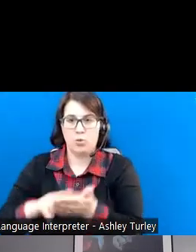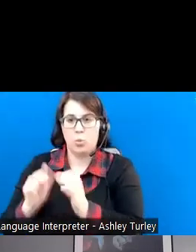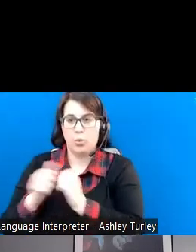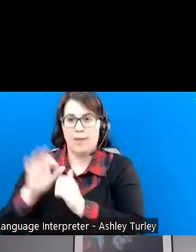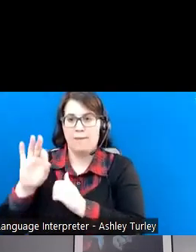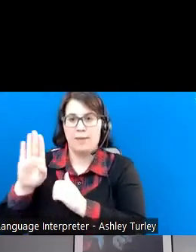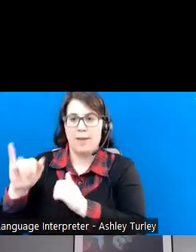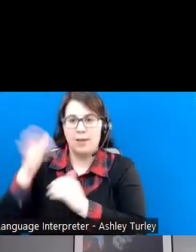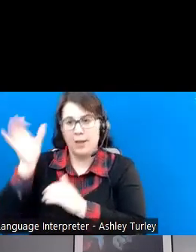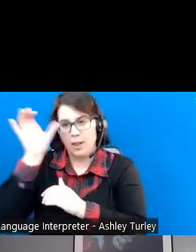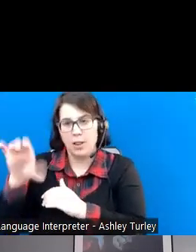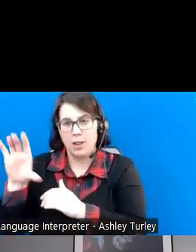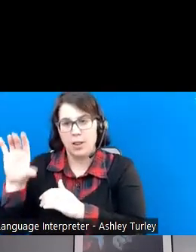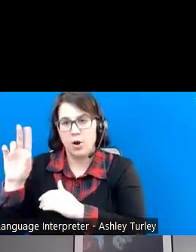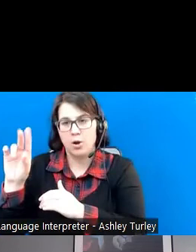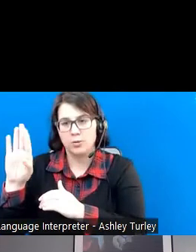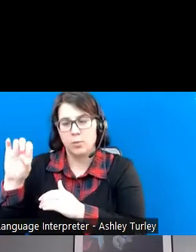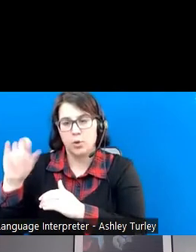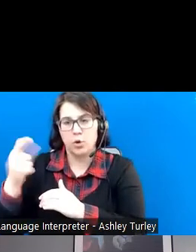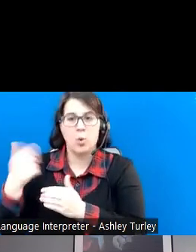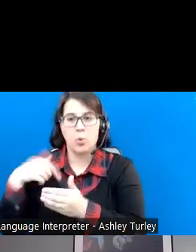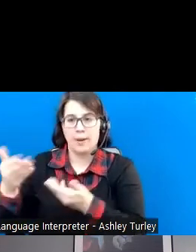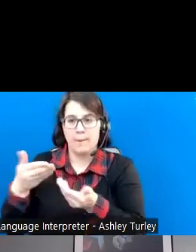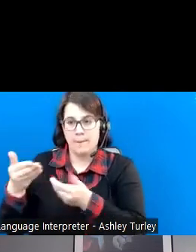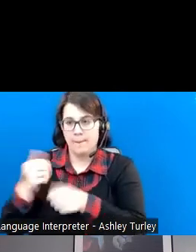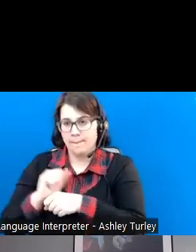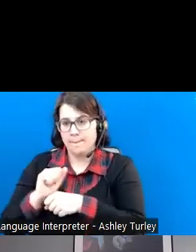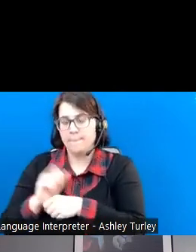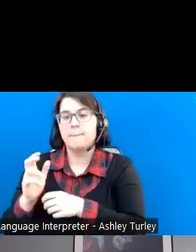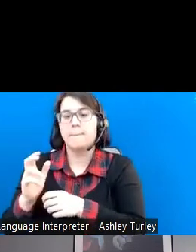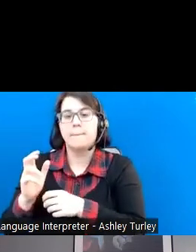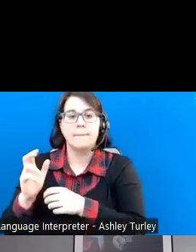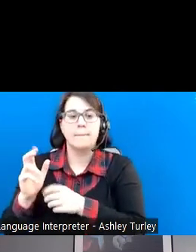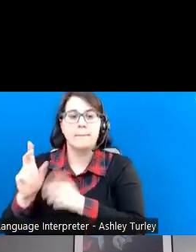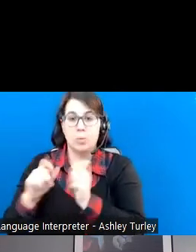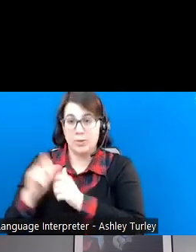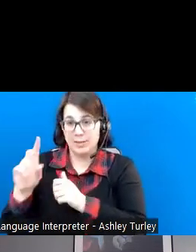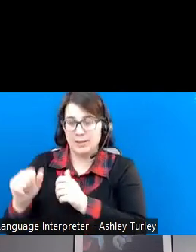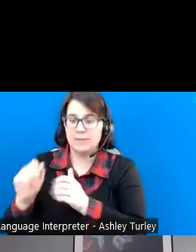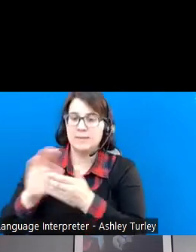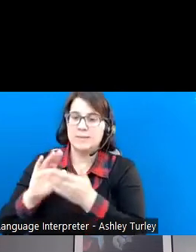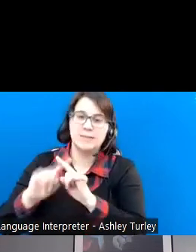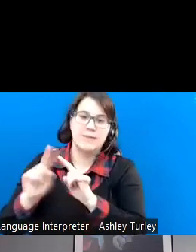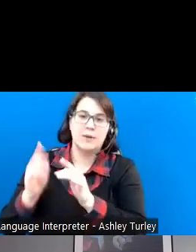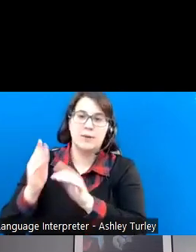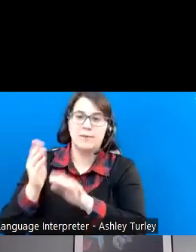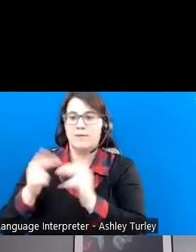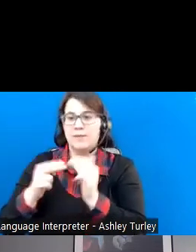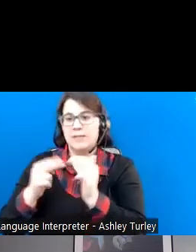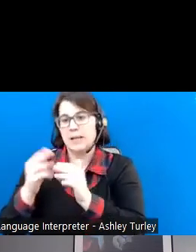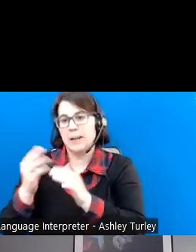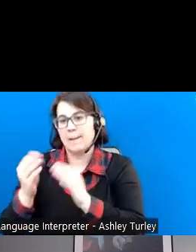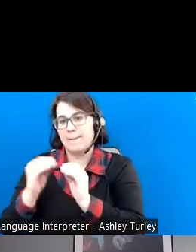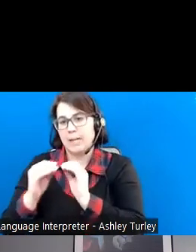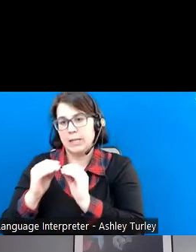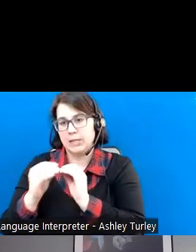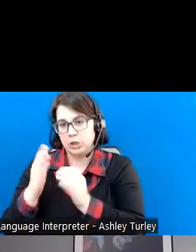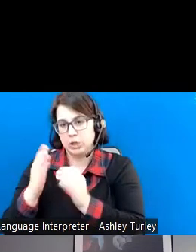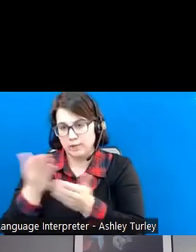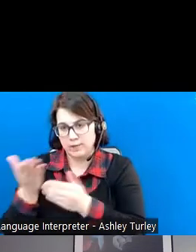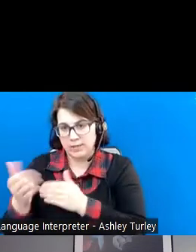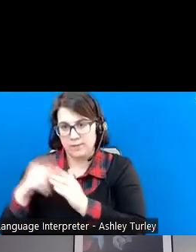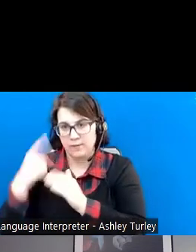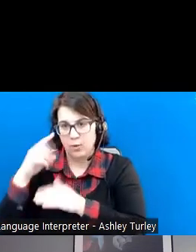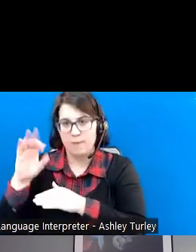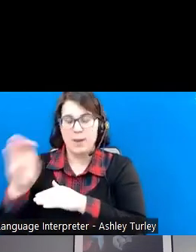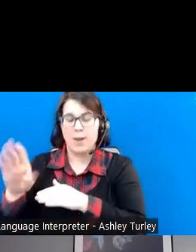employ over 80 individuals with disabilities providing all kinds of facility maintenance services for the FBI. We take care of over a million square feet of